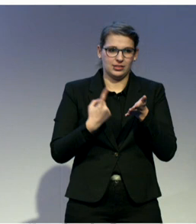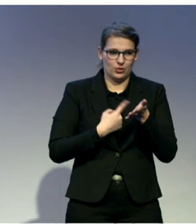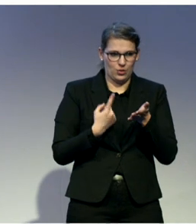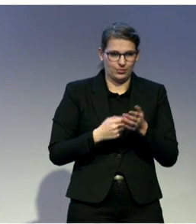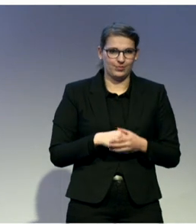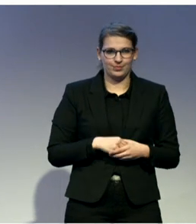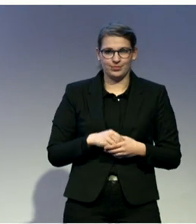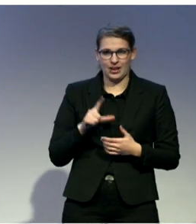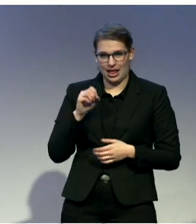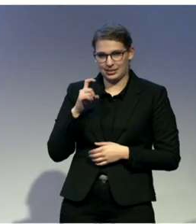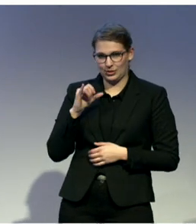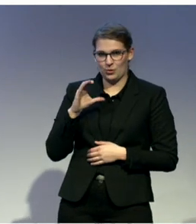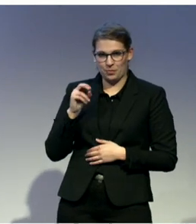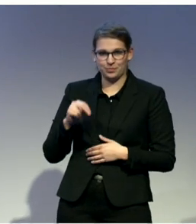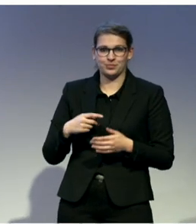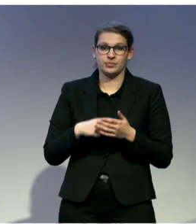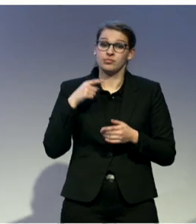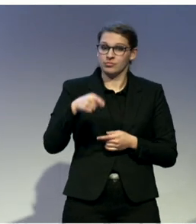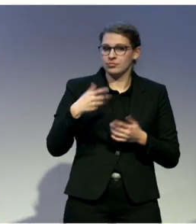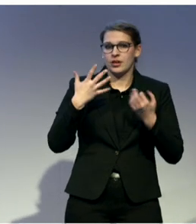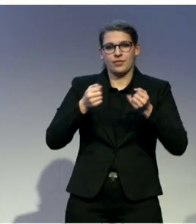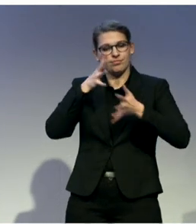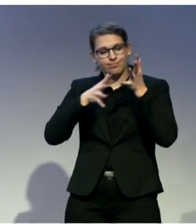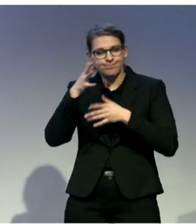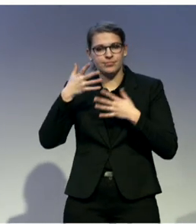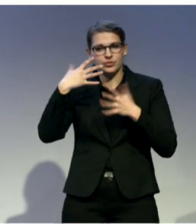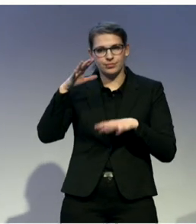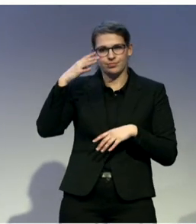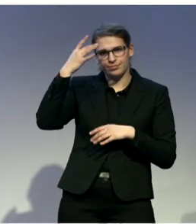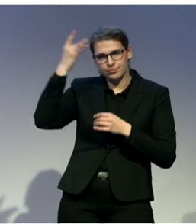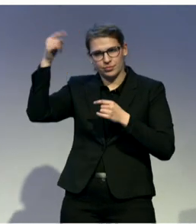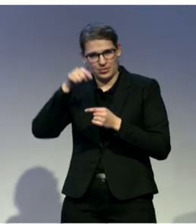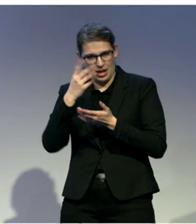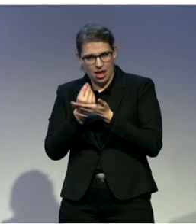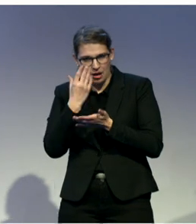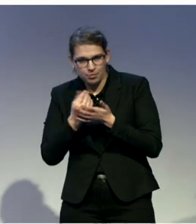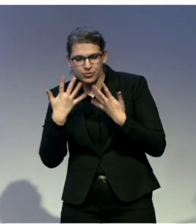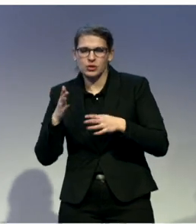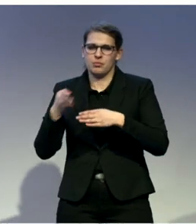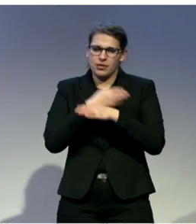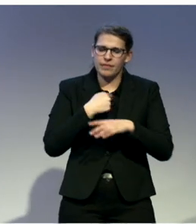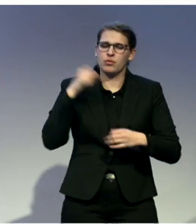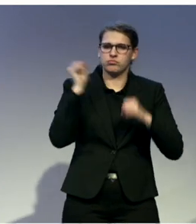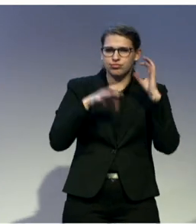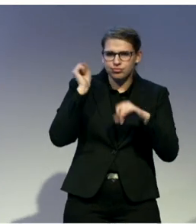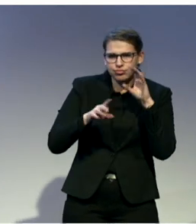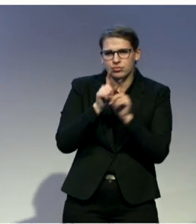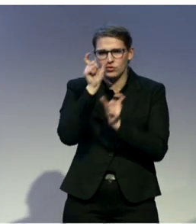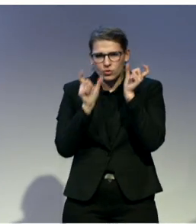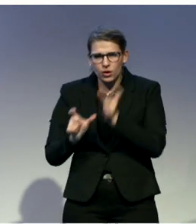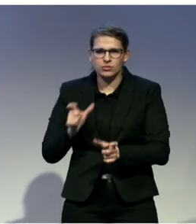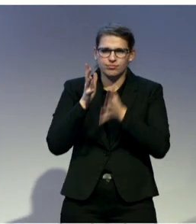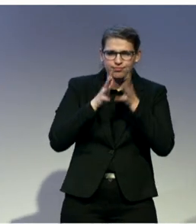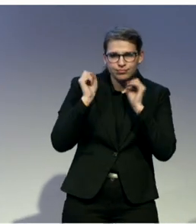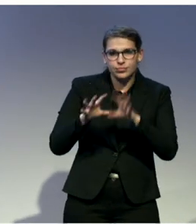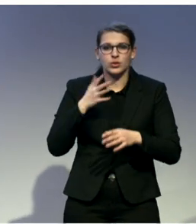And basically, this app is aimed at those impacted by the deaf specifically and as well as the deaf. With the deaf, it